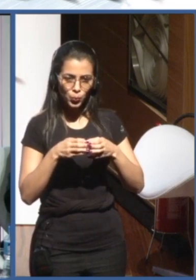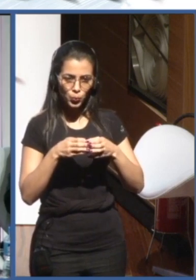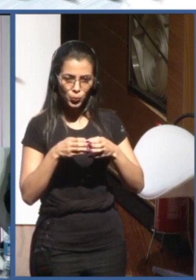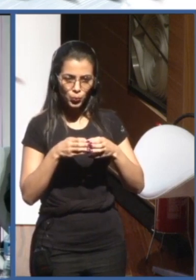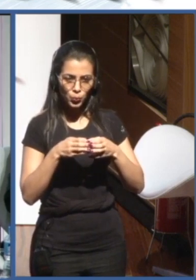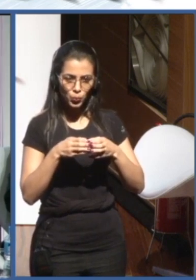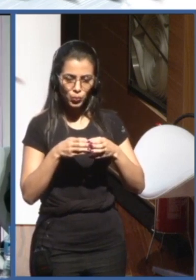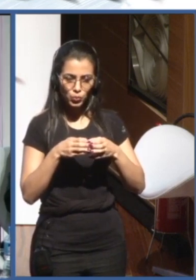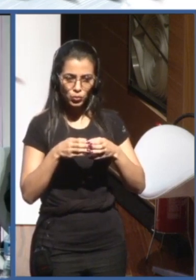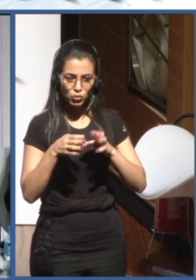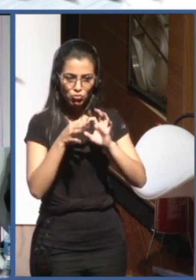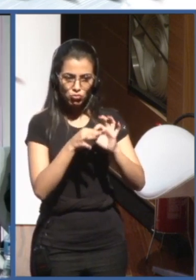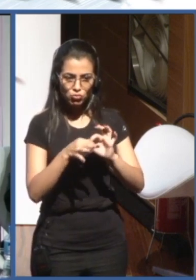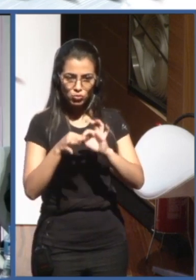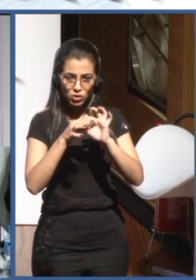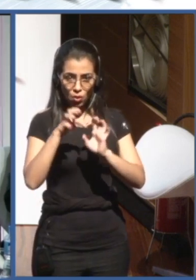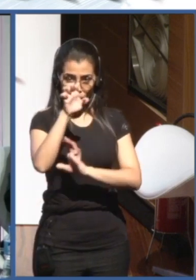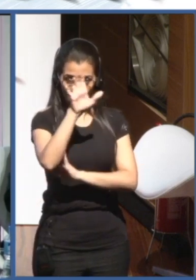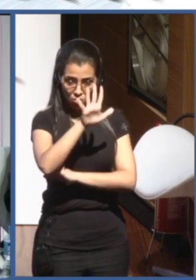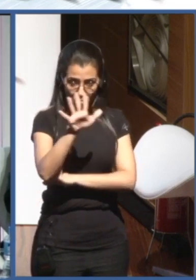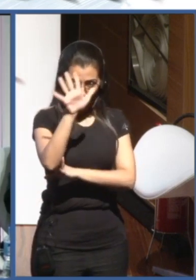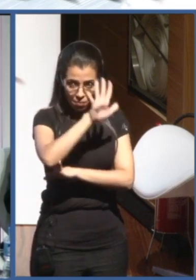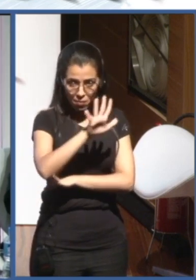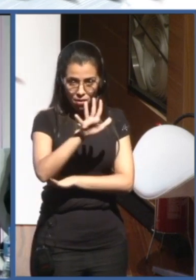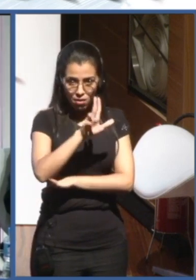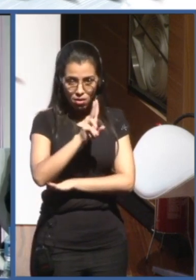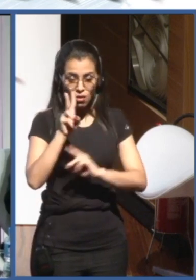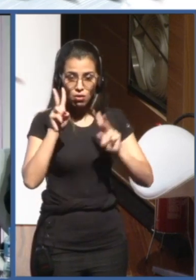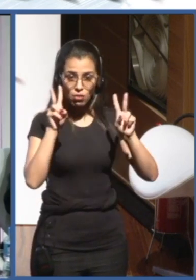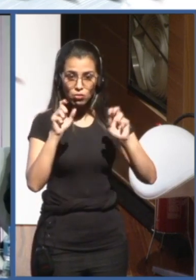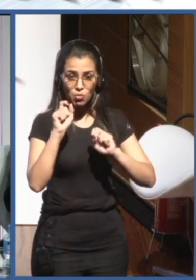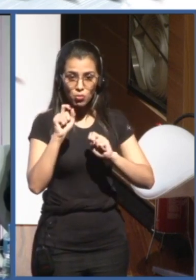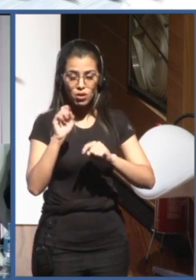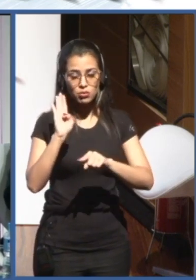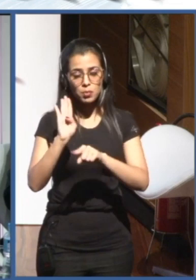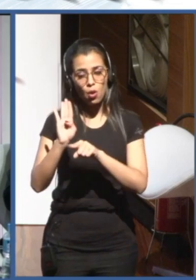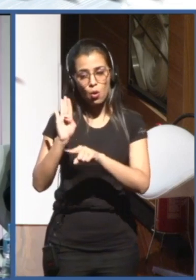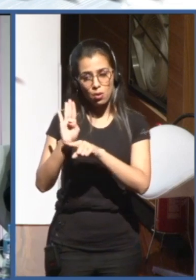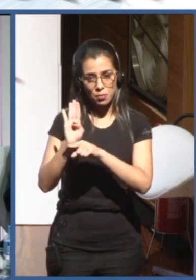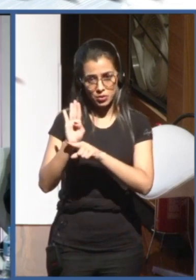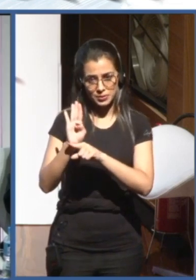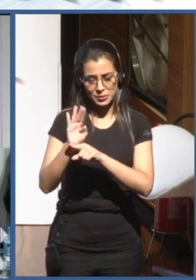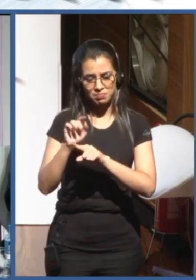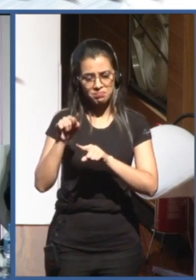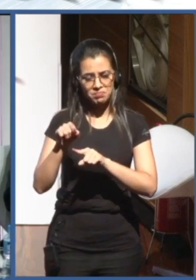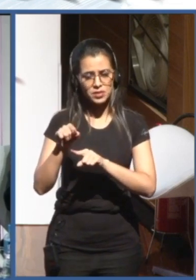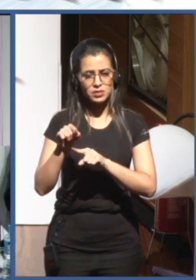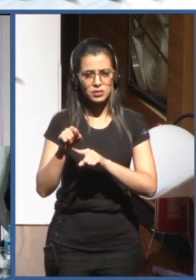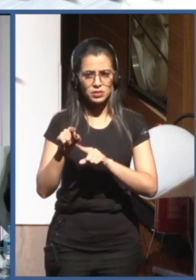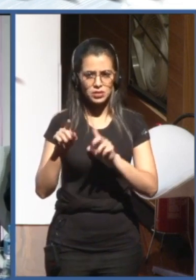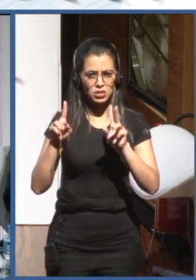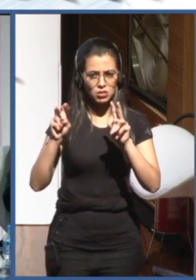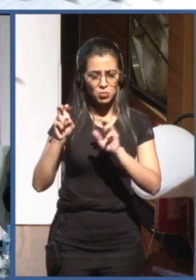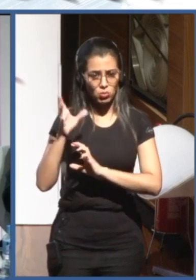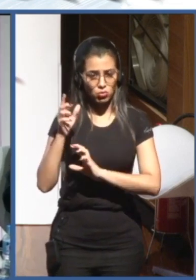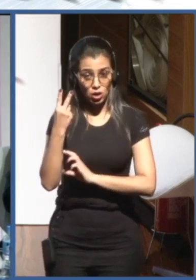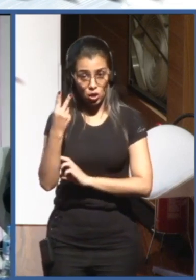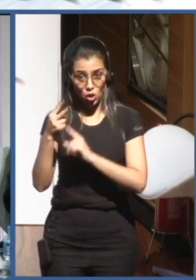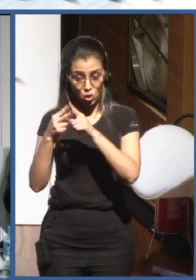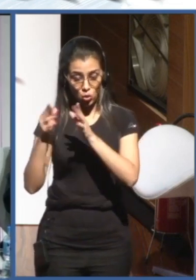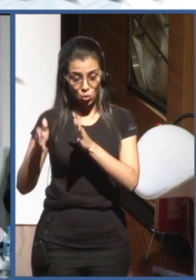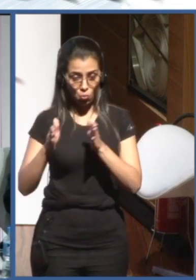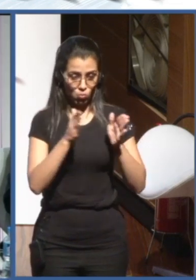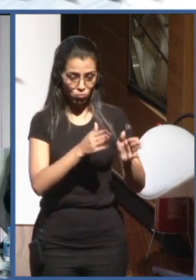was, the World Summit on Information Society took place, the two phases. That's a good interagency mechanism, obviously, for follow-up.